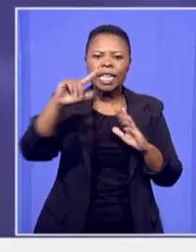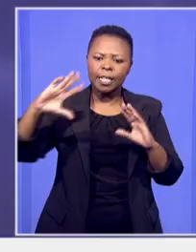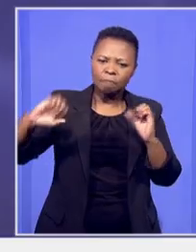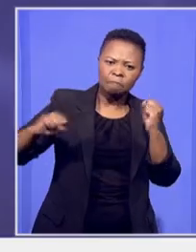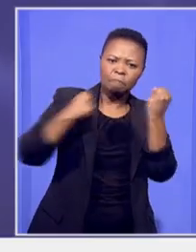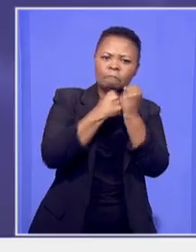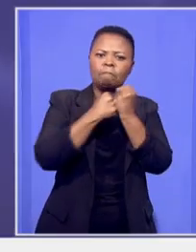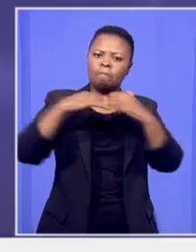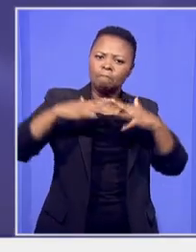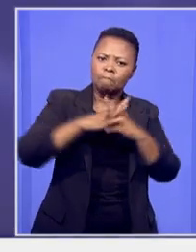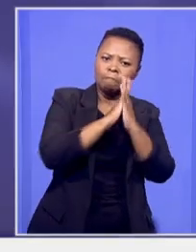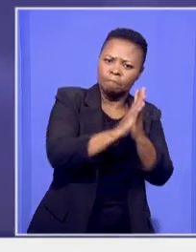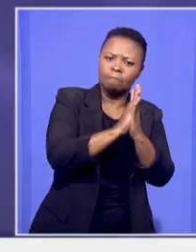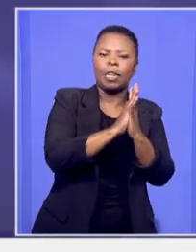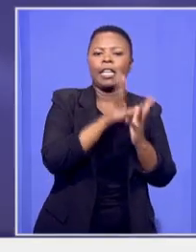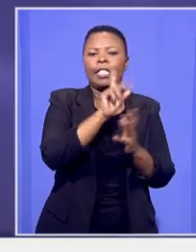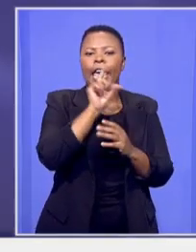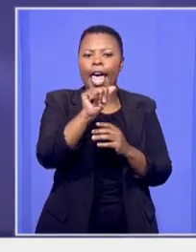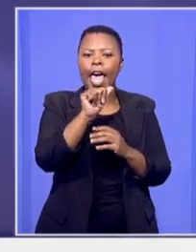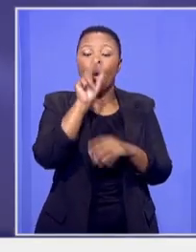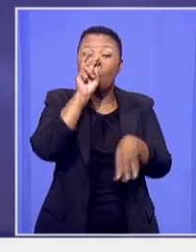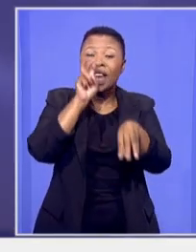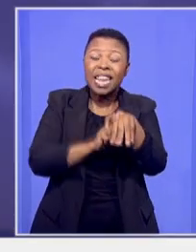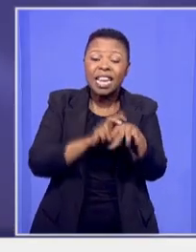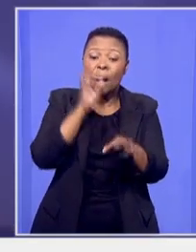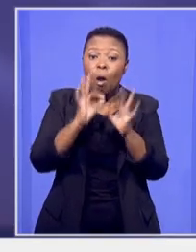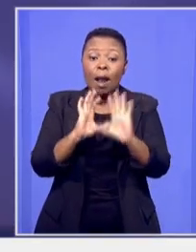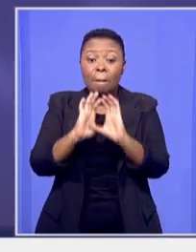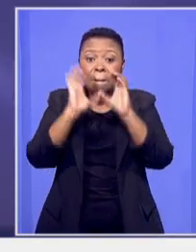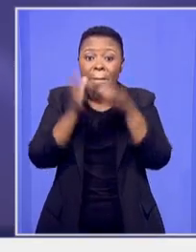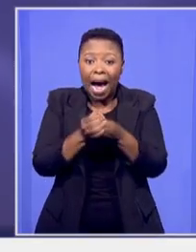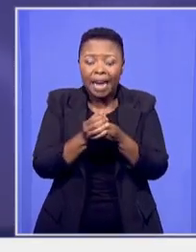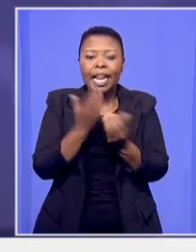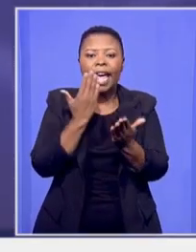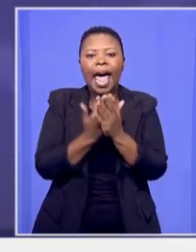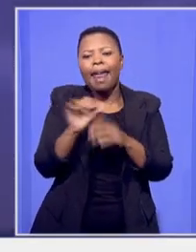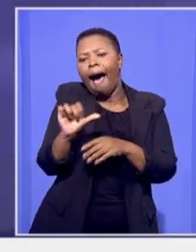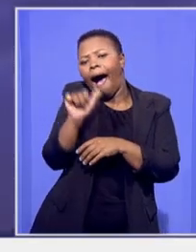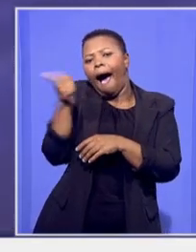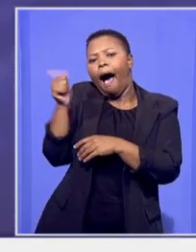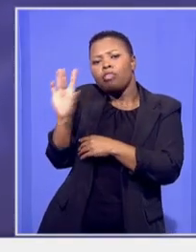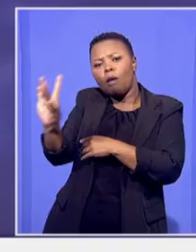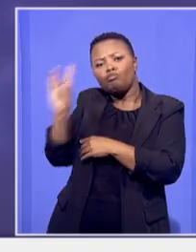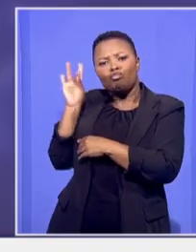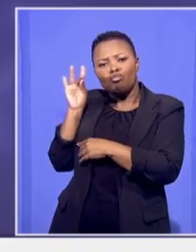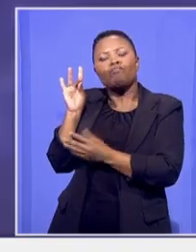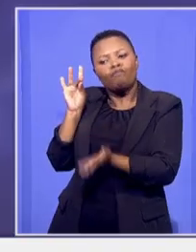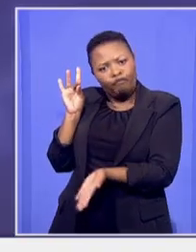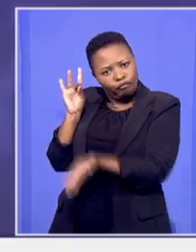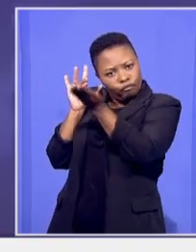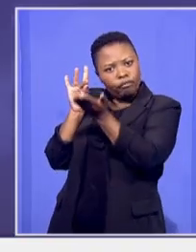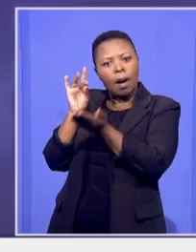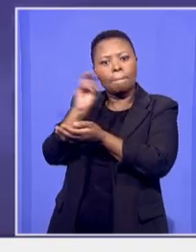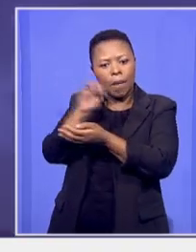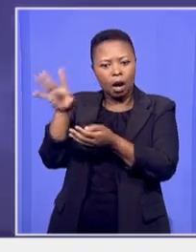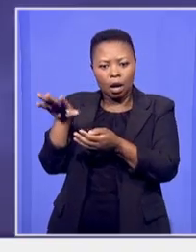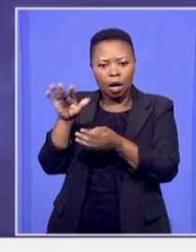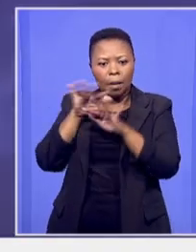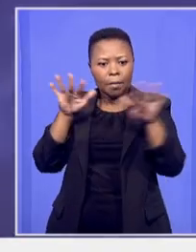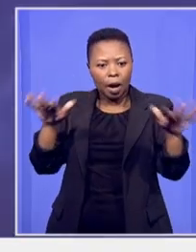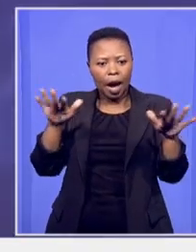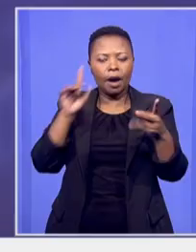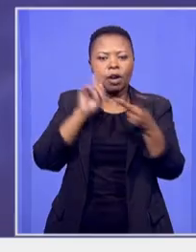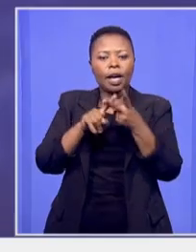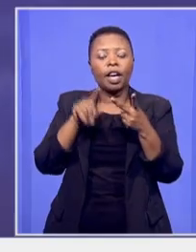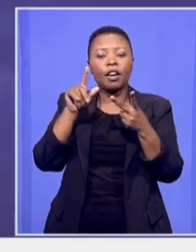a party that will be able to provide a viable alternative to the millions of South Africans who are fast losing